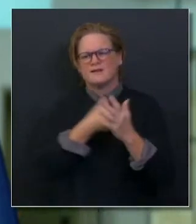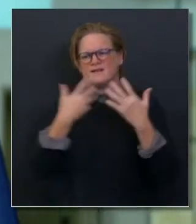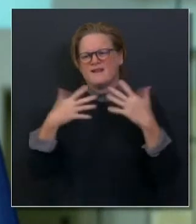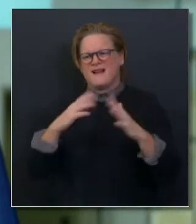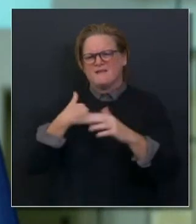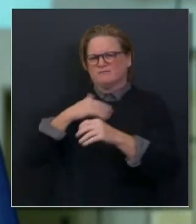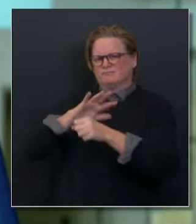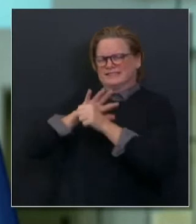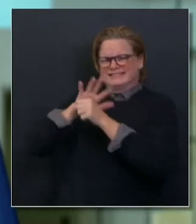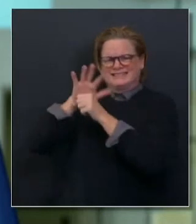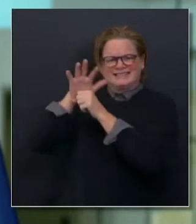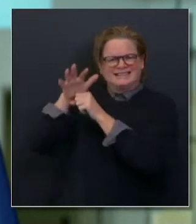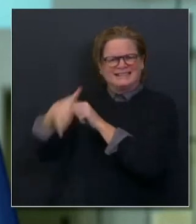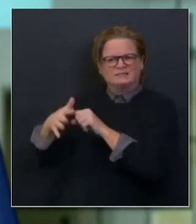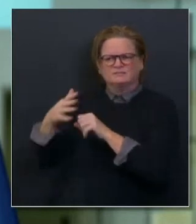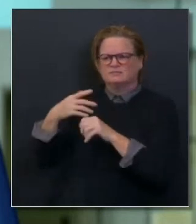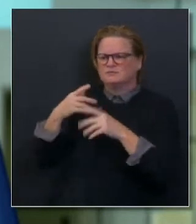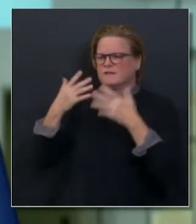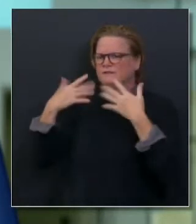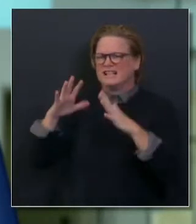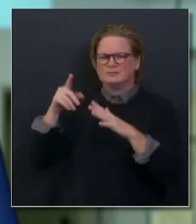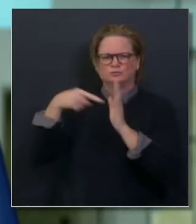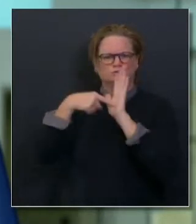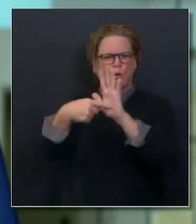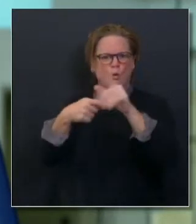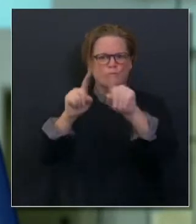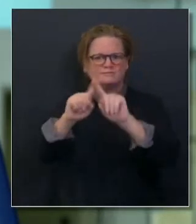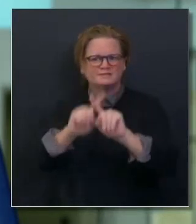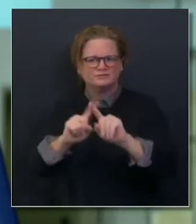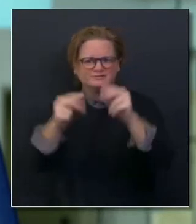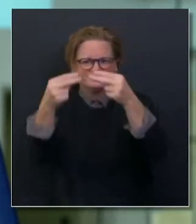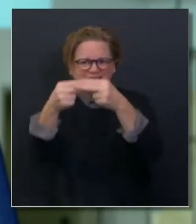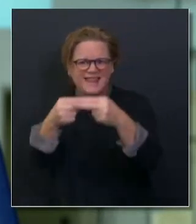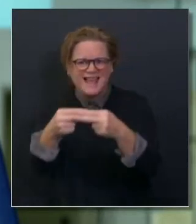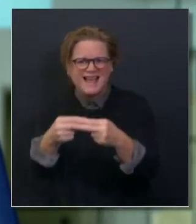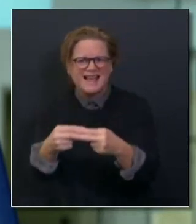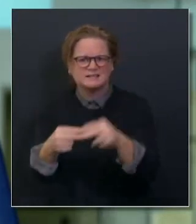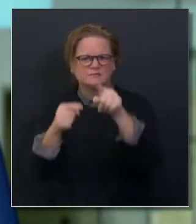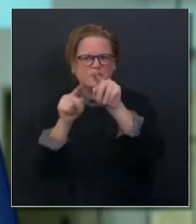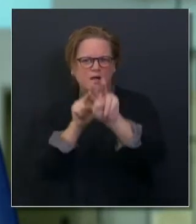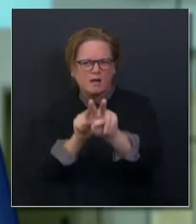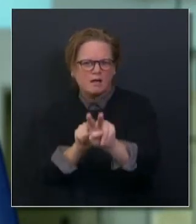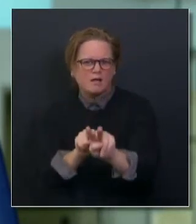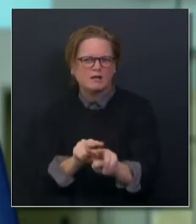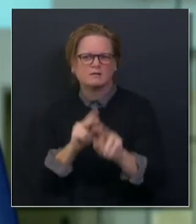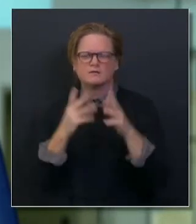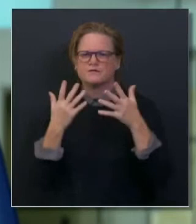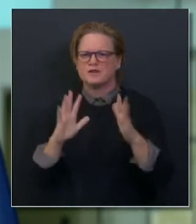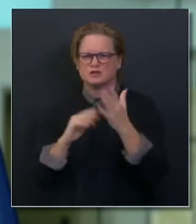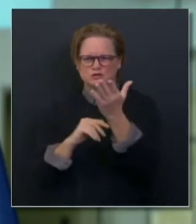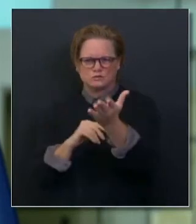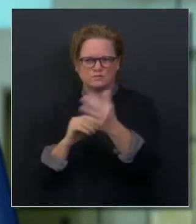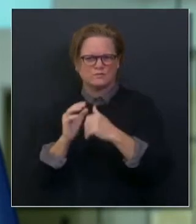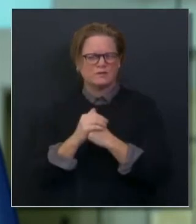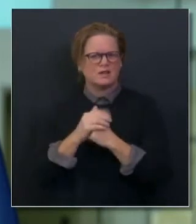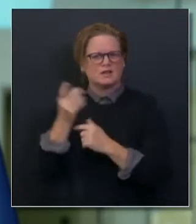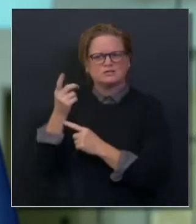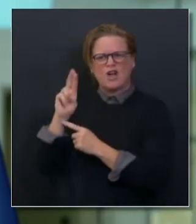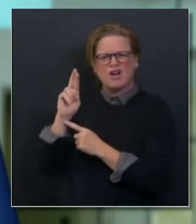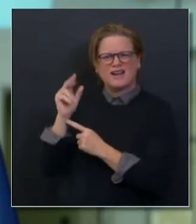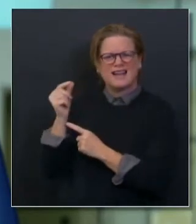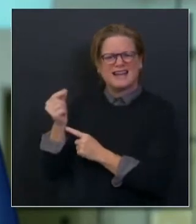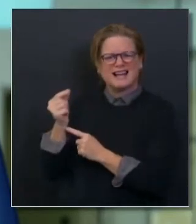one or two slides. And by the way, to that end, I want to just remind you some of that abundance because Dr. Galley referenced it